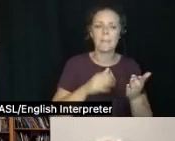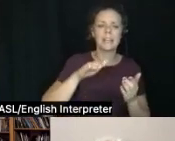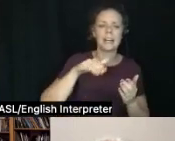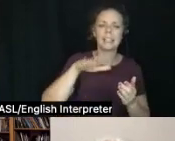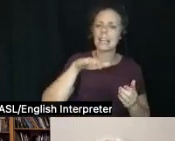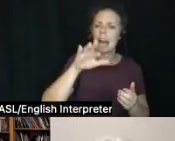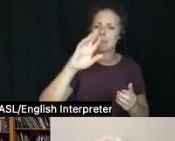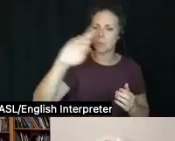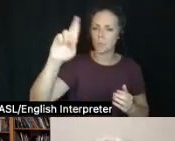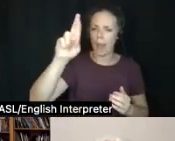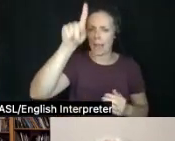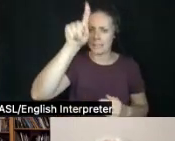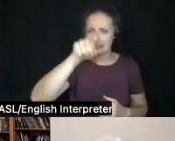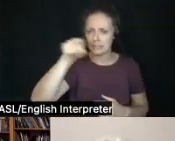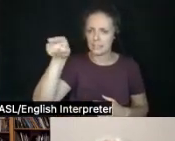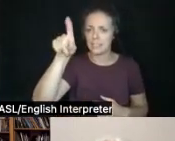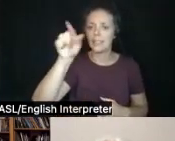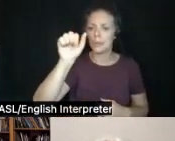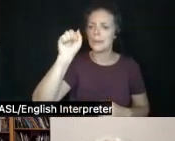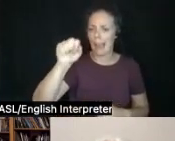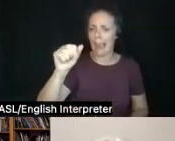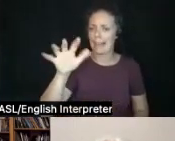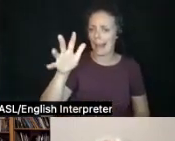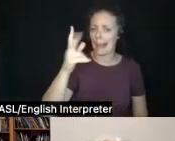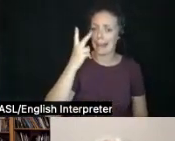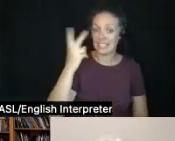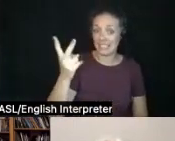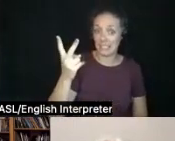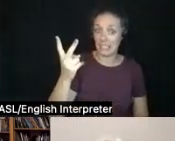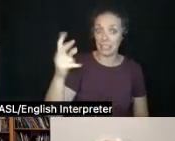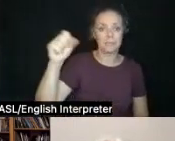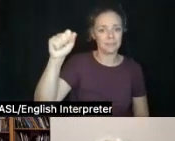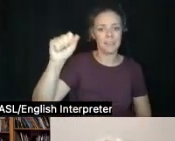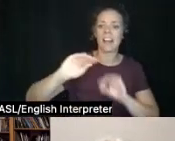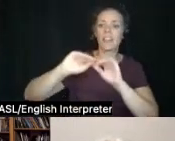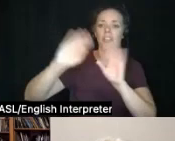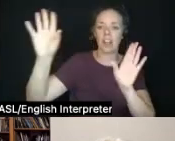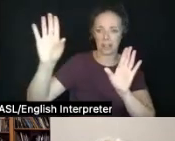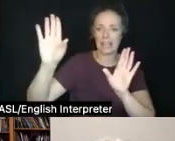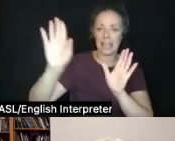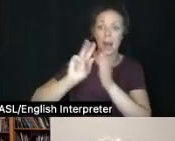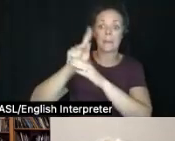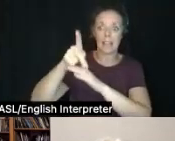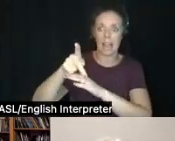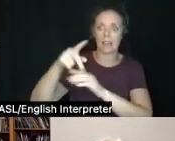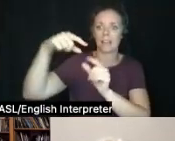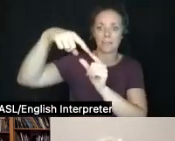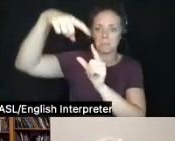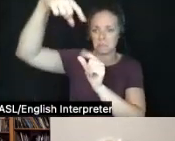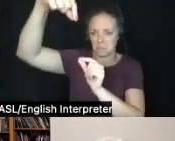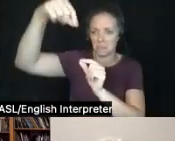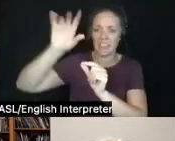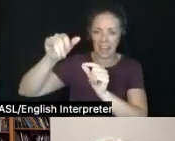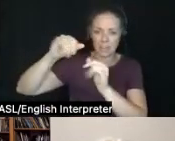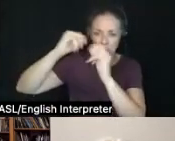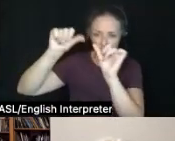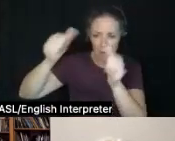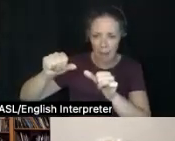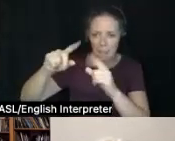quadrant, that you can kind of see our plants. And then there are other pieces that are very